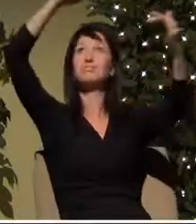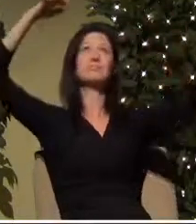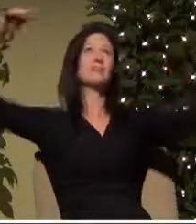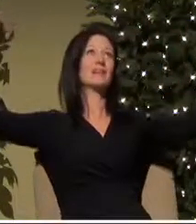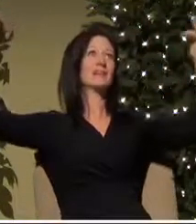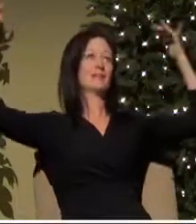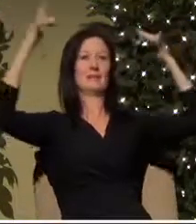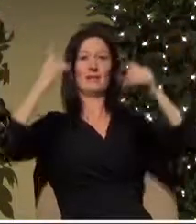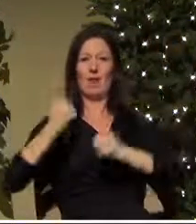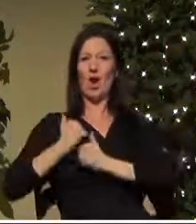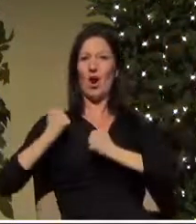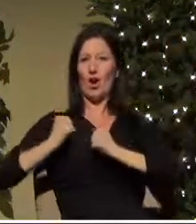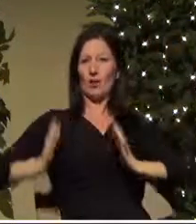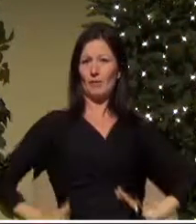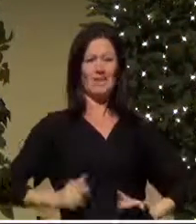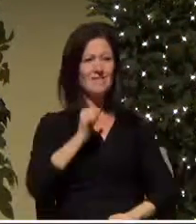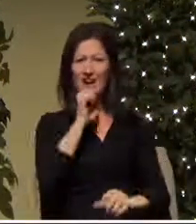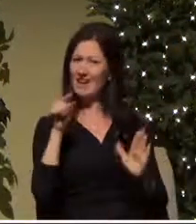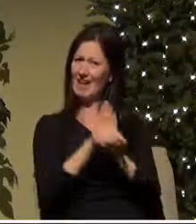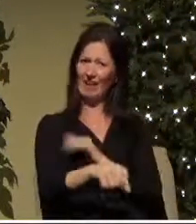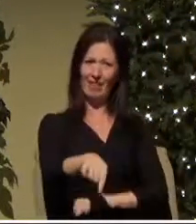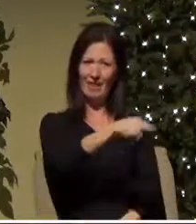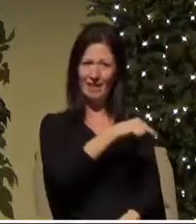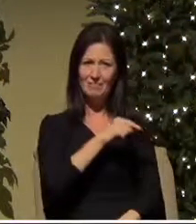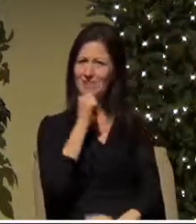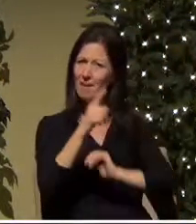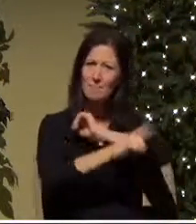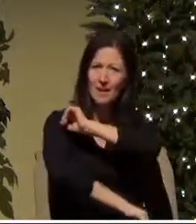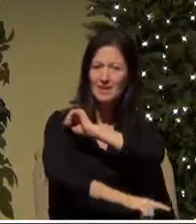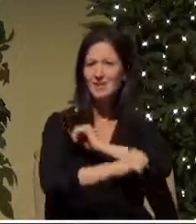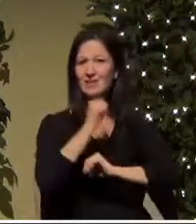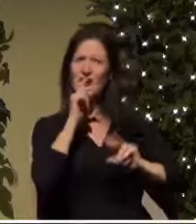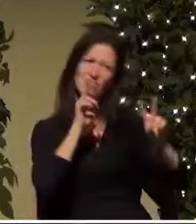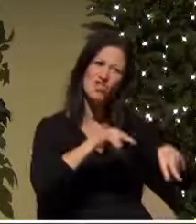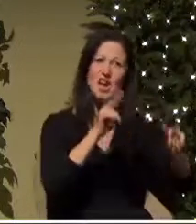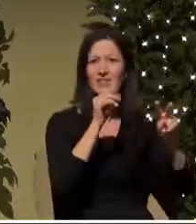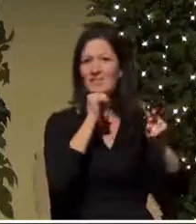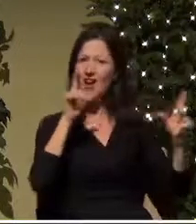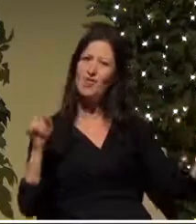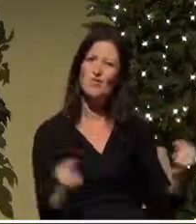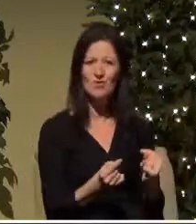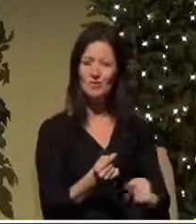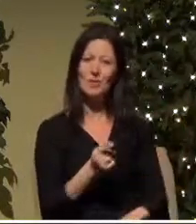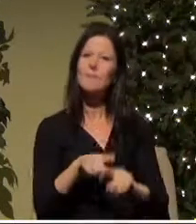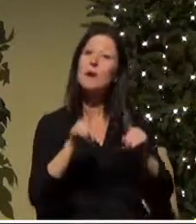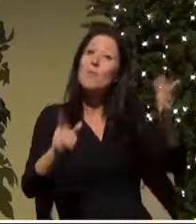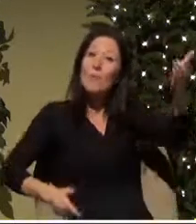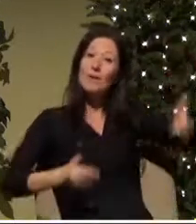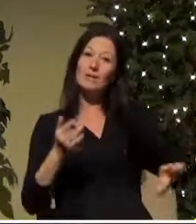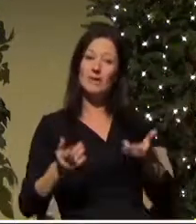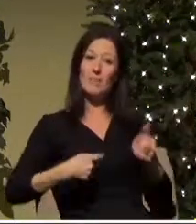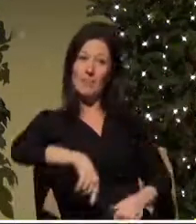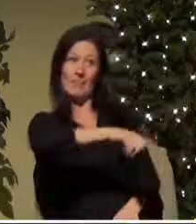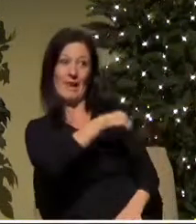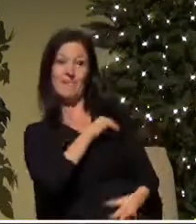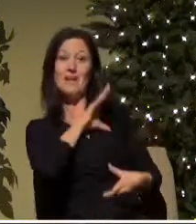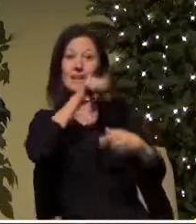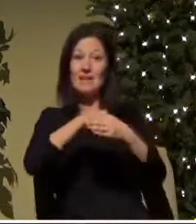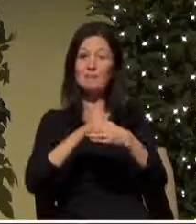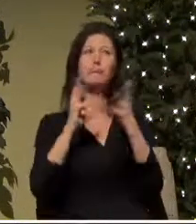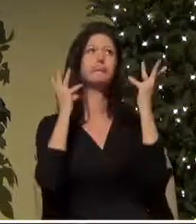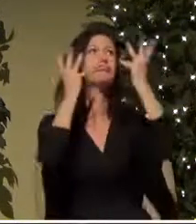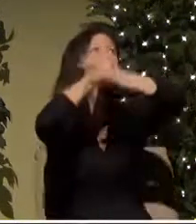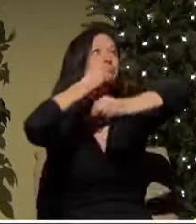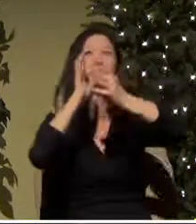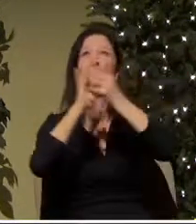army that isn't there to kill them or to punish them or to judge them or to harm them but to welcome them into this beautiful